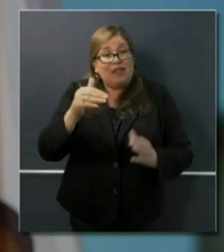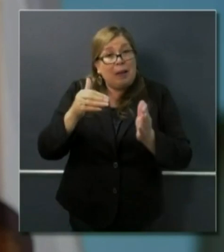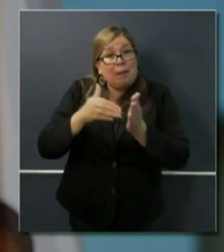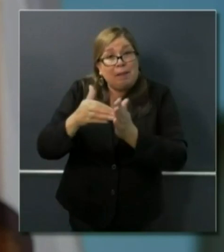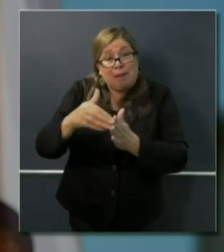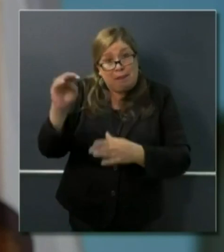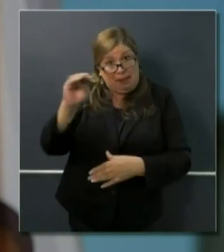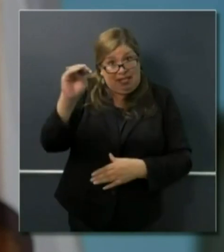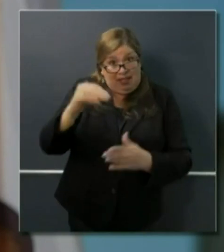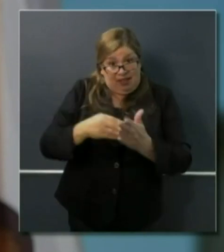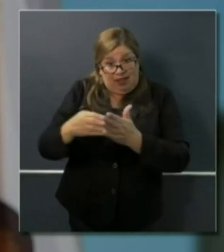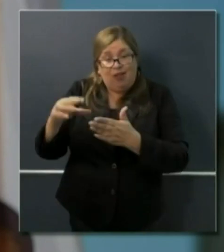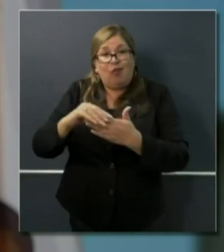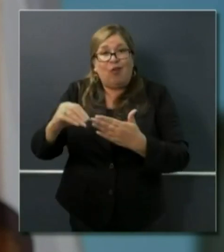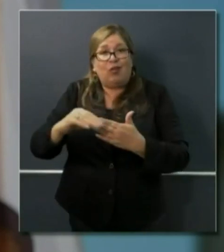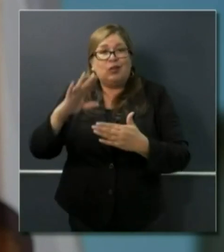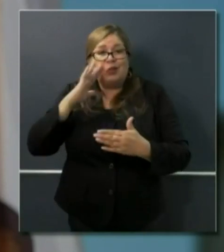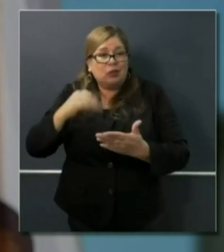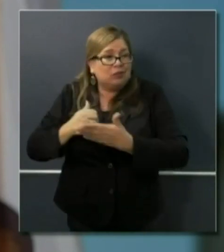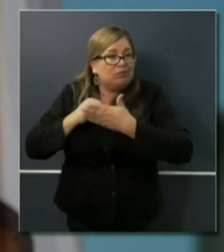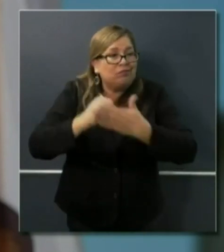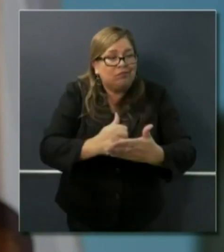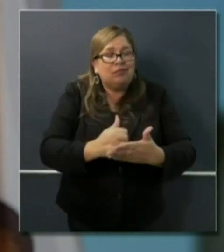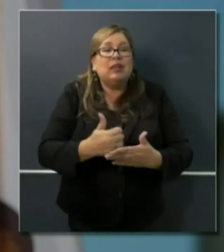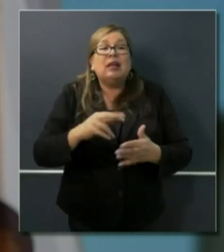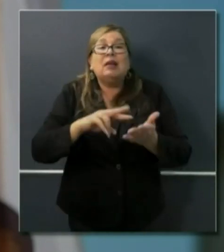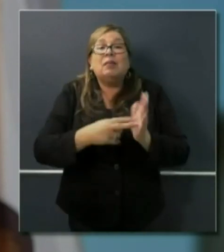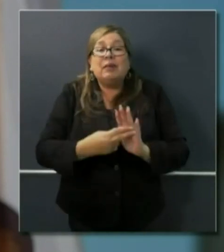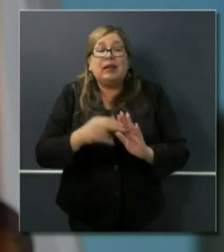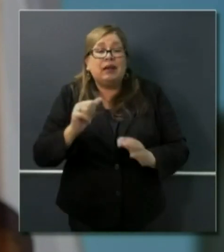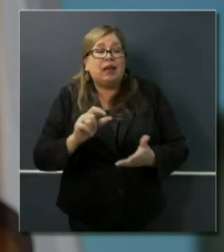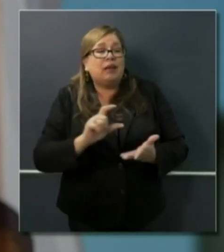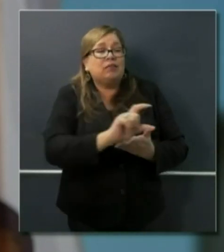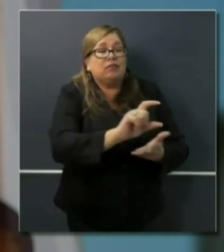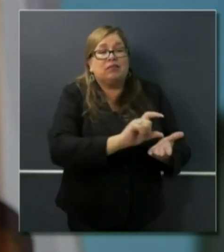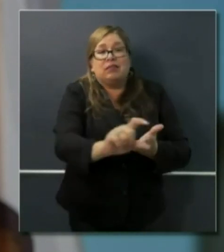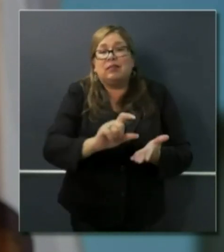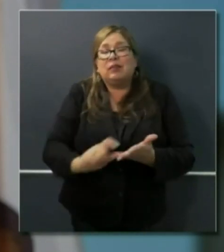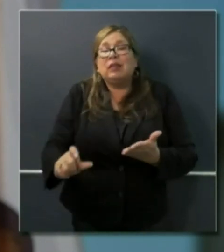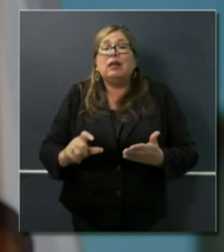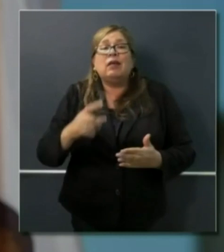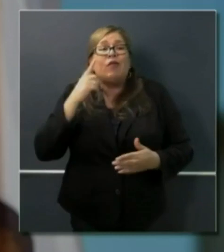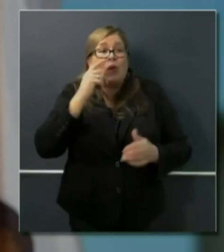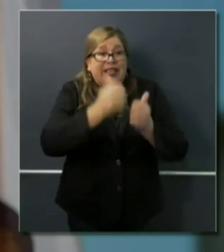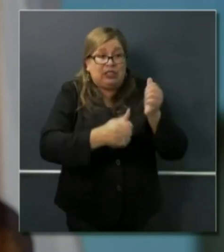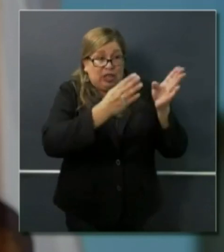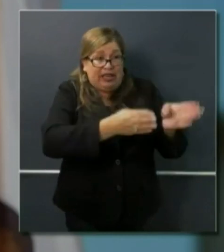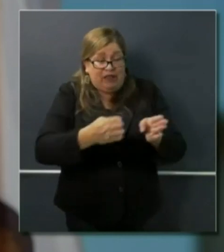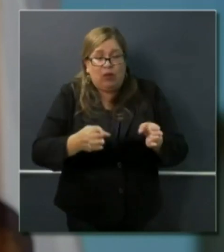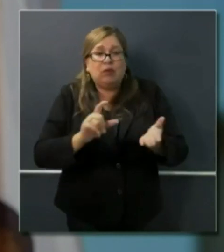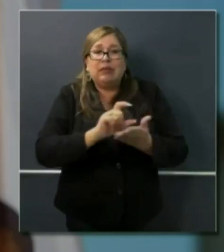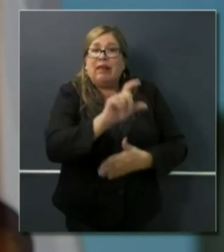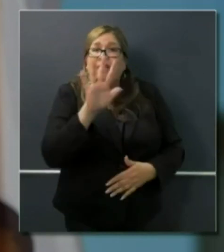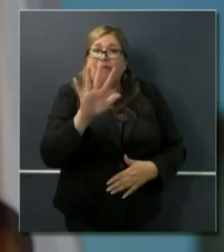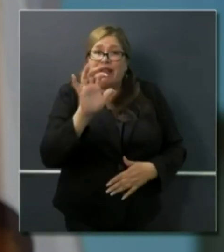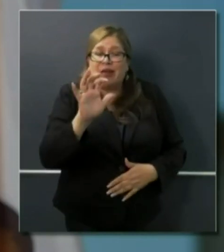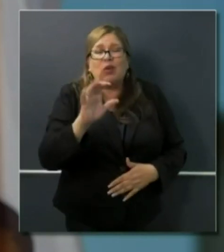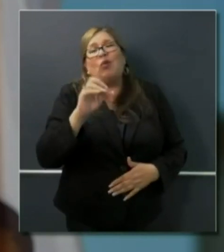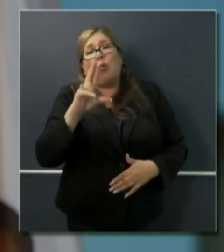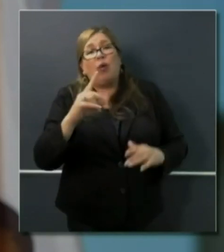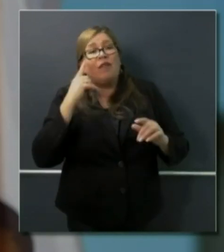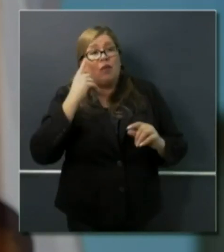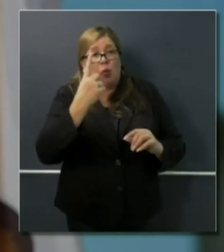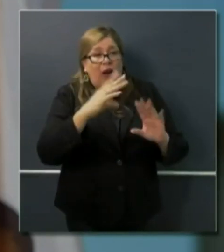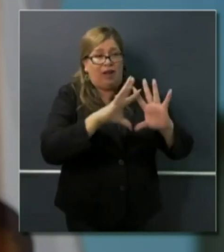assistance of $500 and household assistance up to $1,000 for those individuals